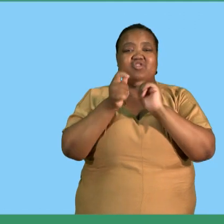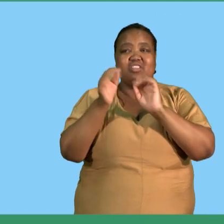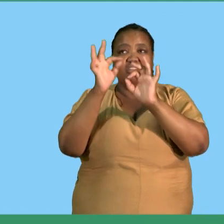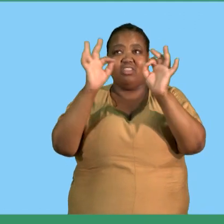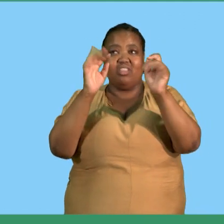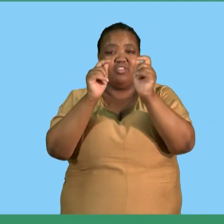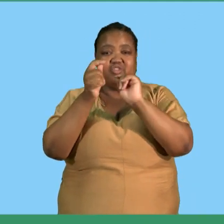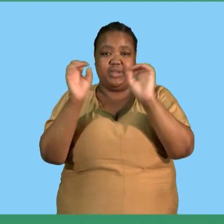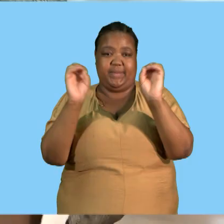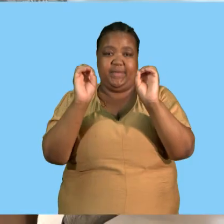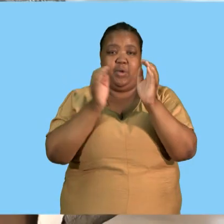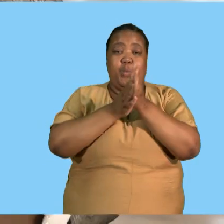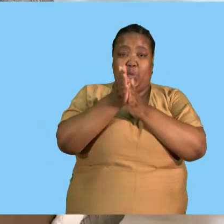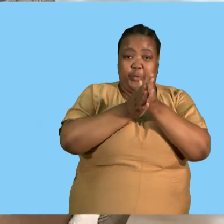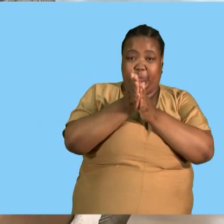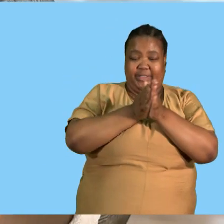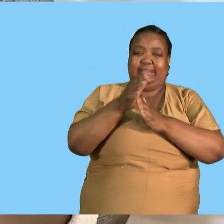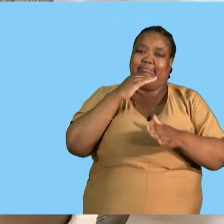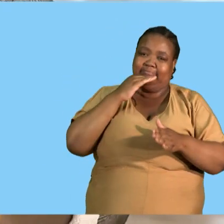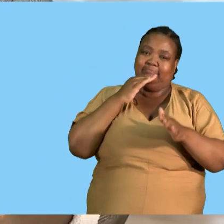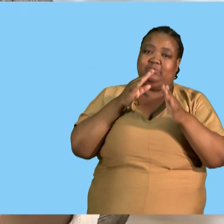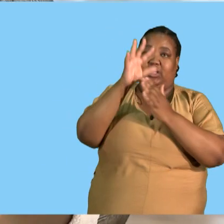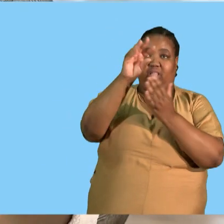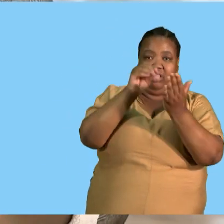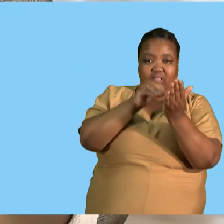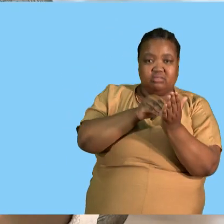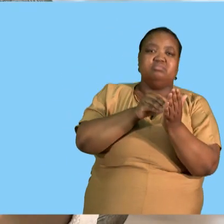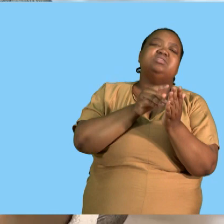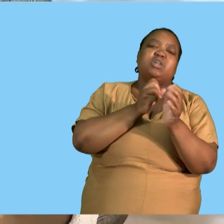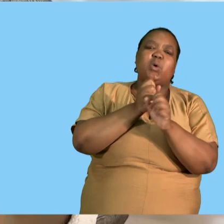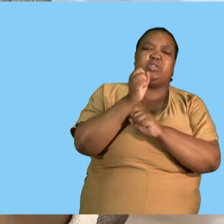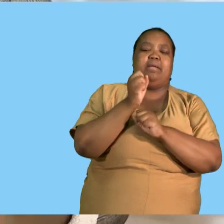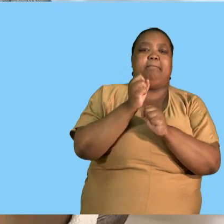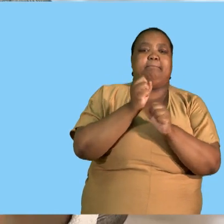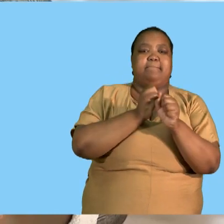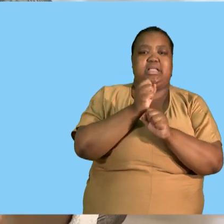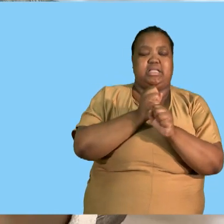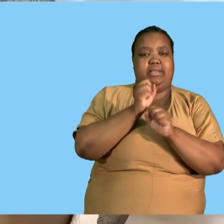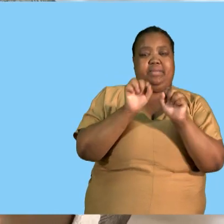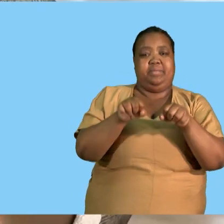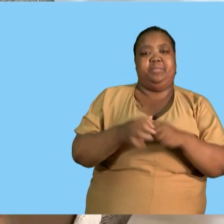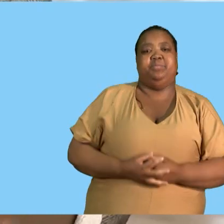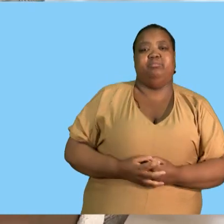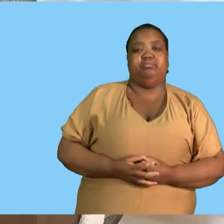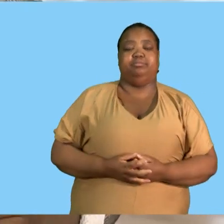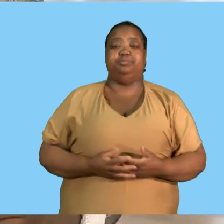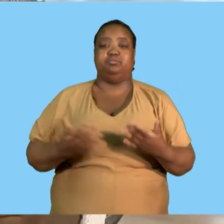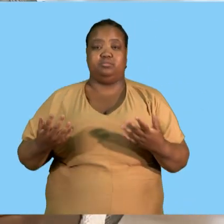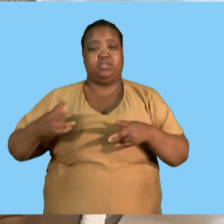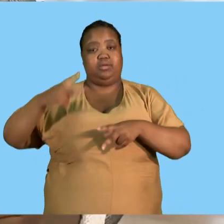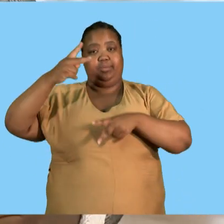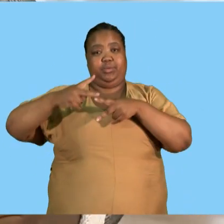add anything motivation it is like that verbity right now we go to our